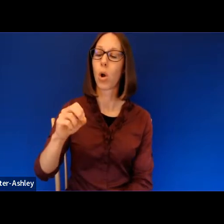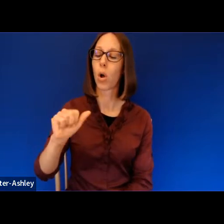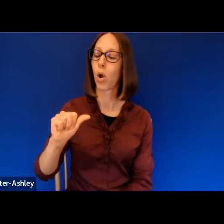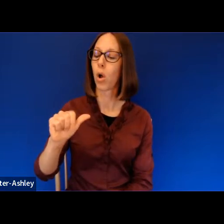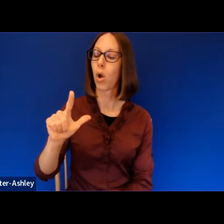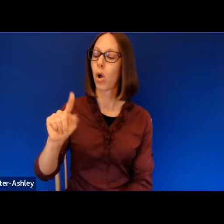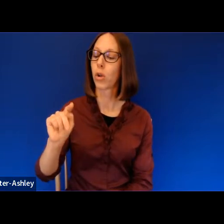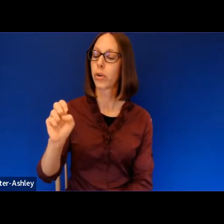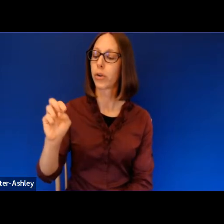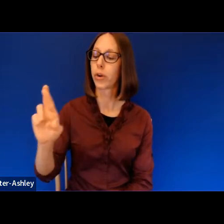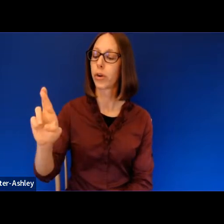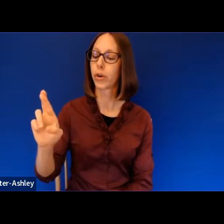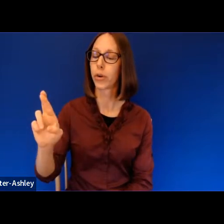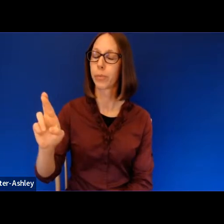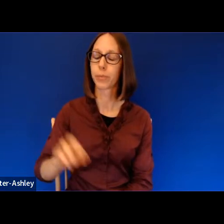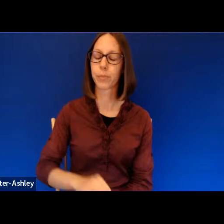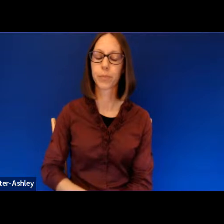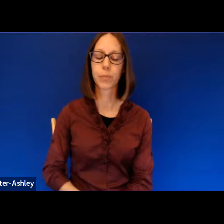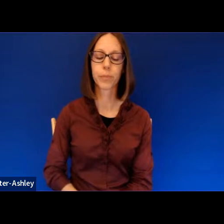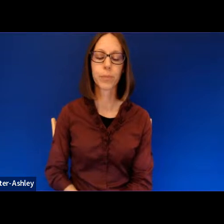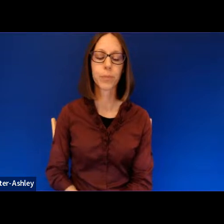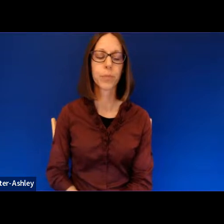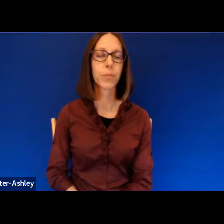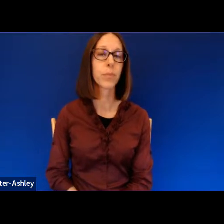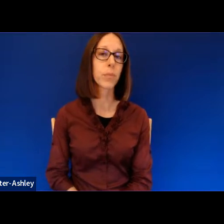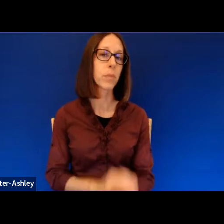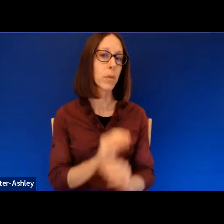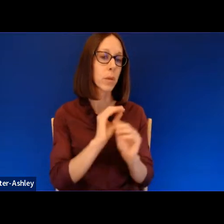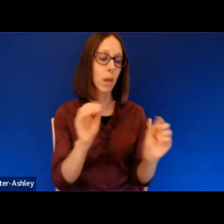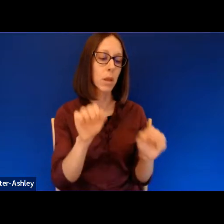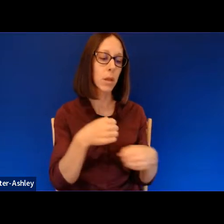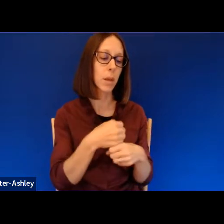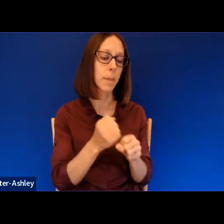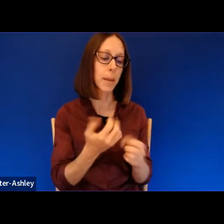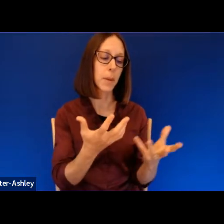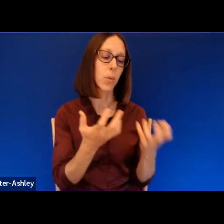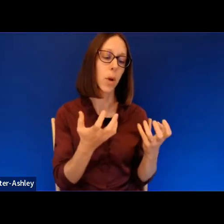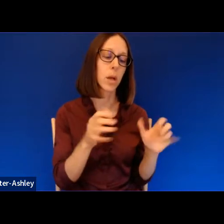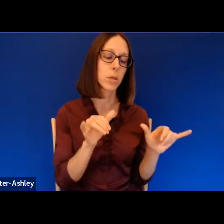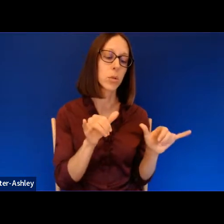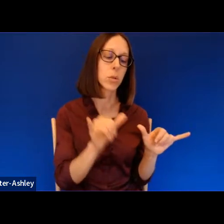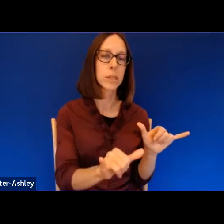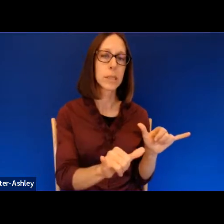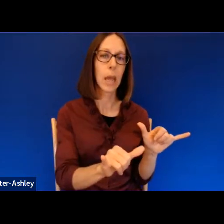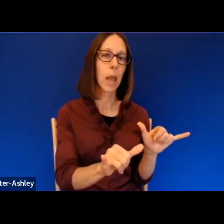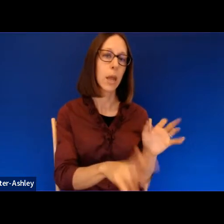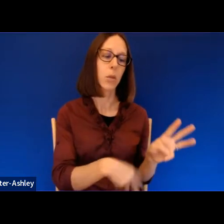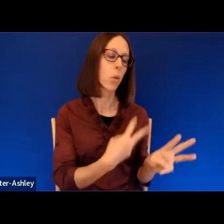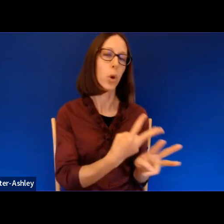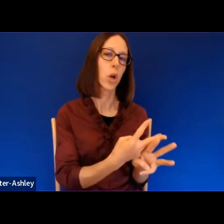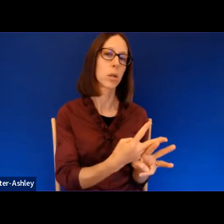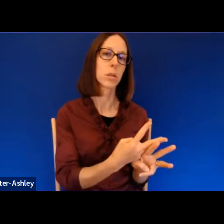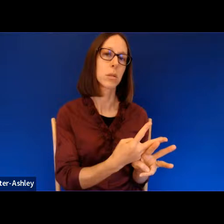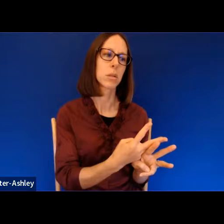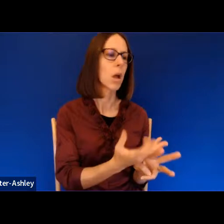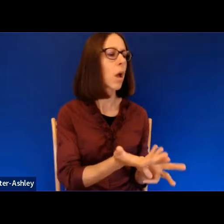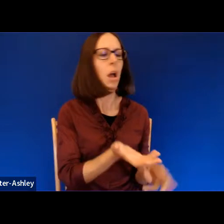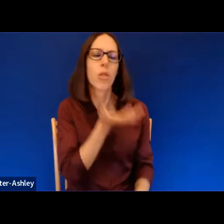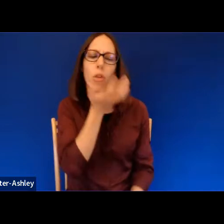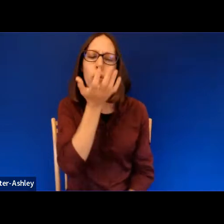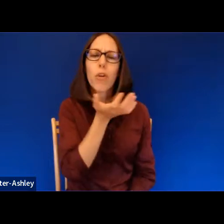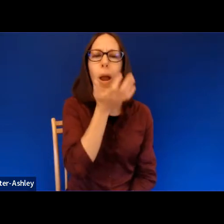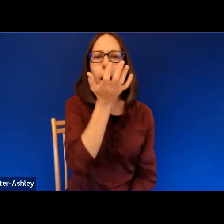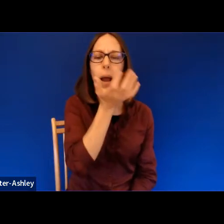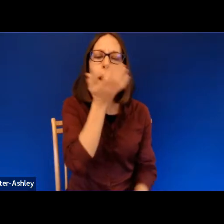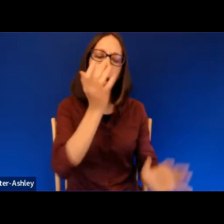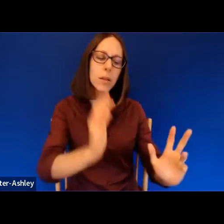Halter. Nothing can make me want to stay in this world. Not the grass with its head of